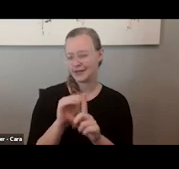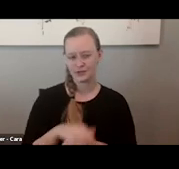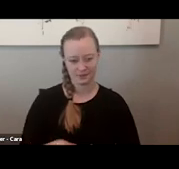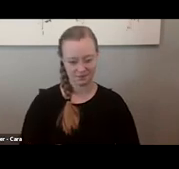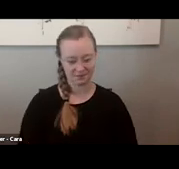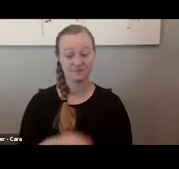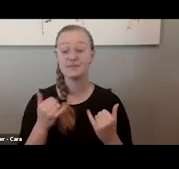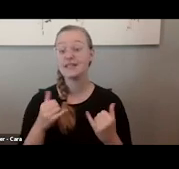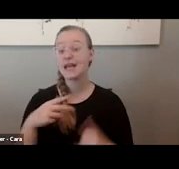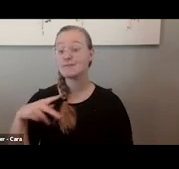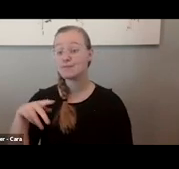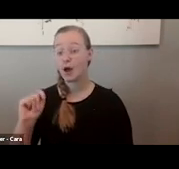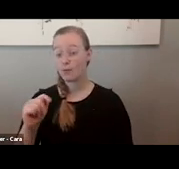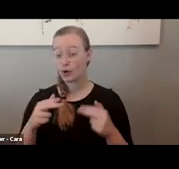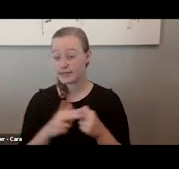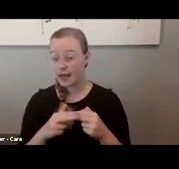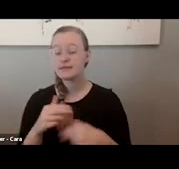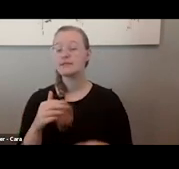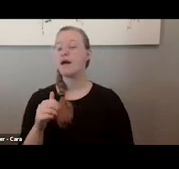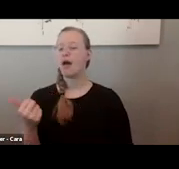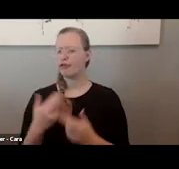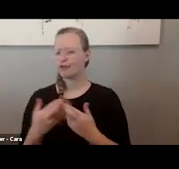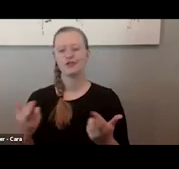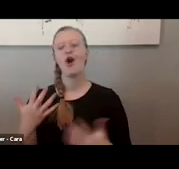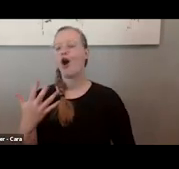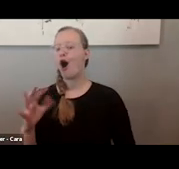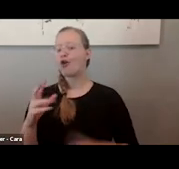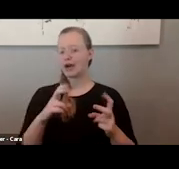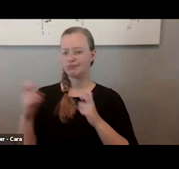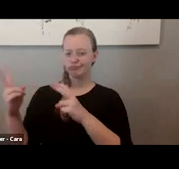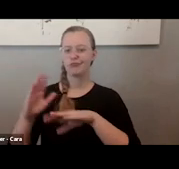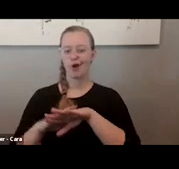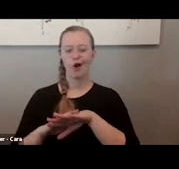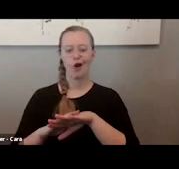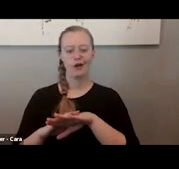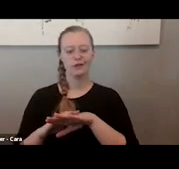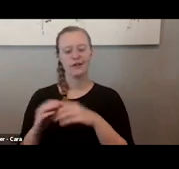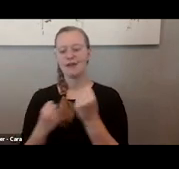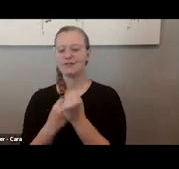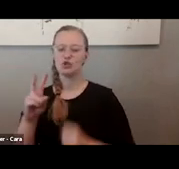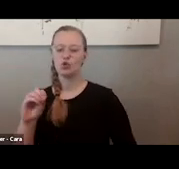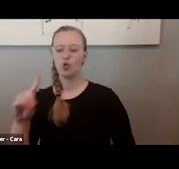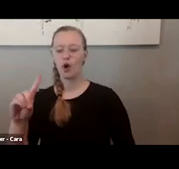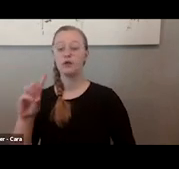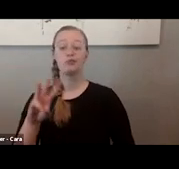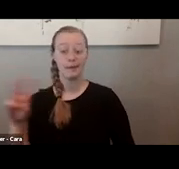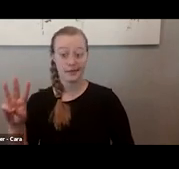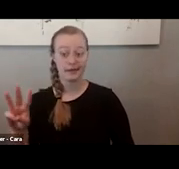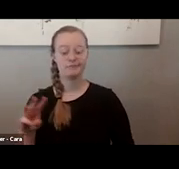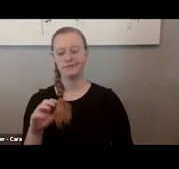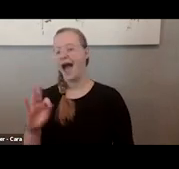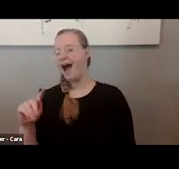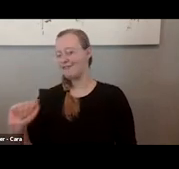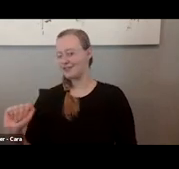Today's PowerPoint slides and other resources are already posted on our ABSEE 201 resource page on the Arts Action Fund website,